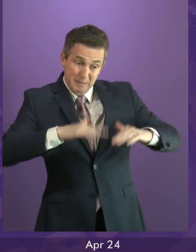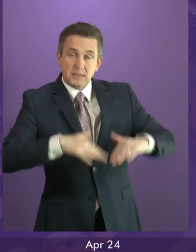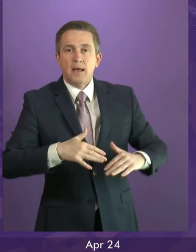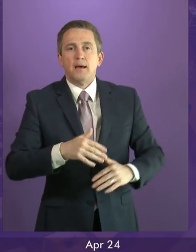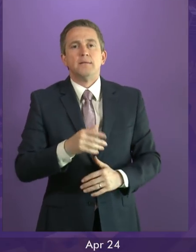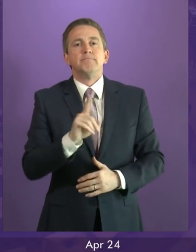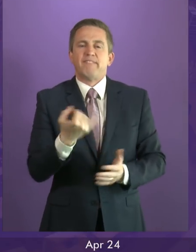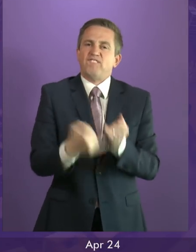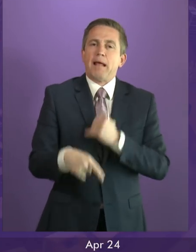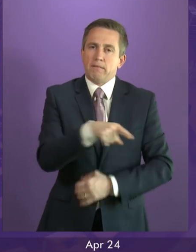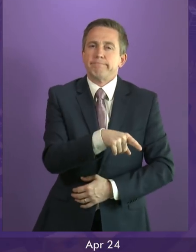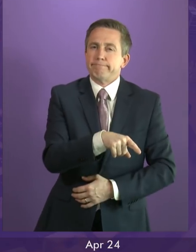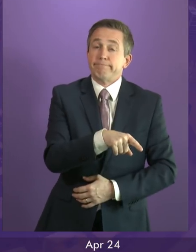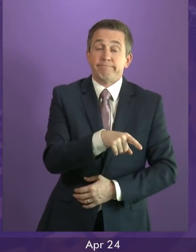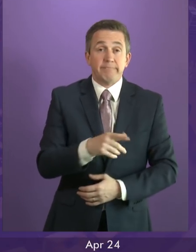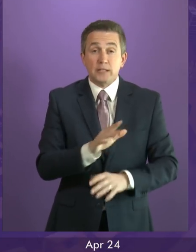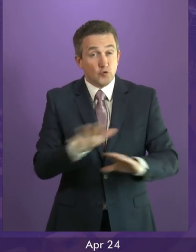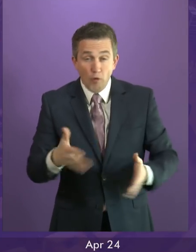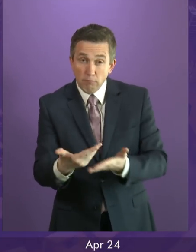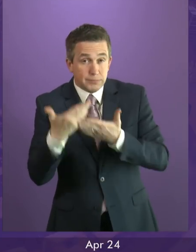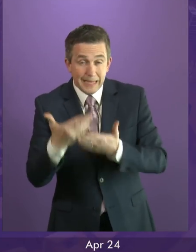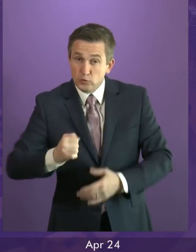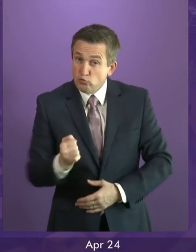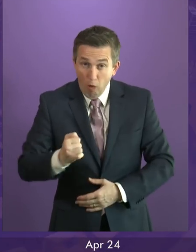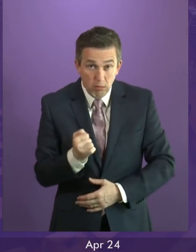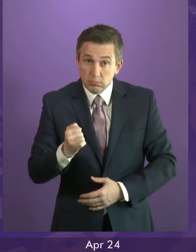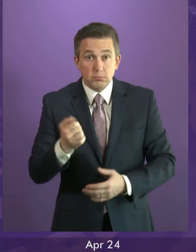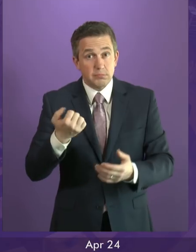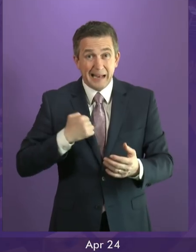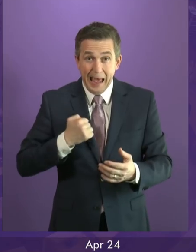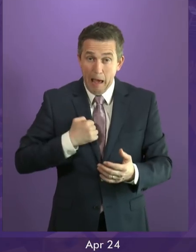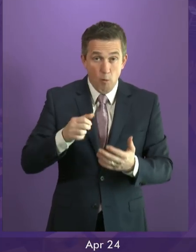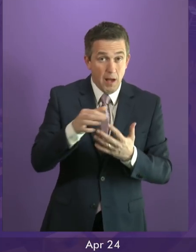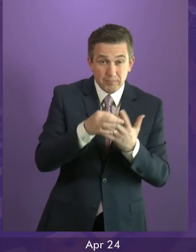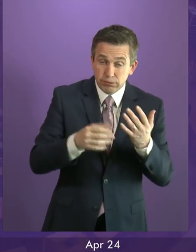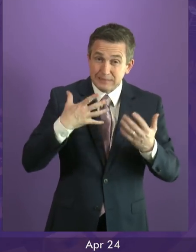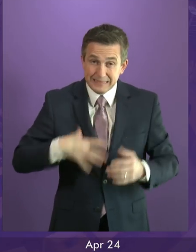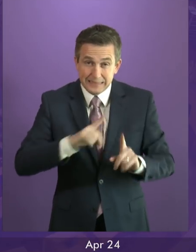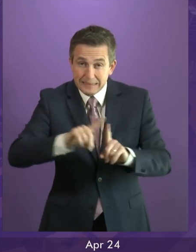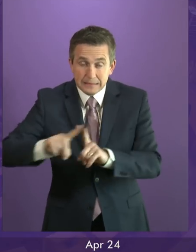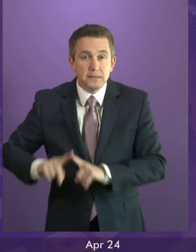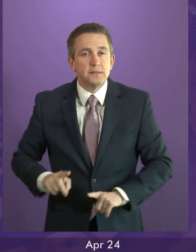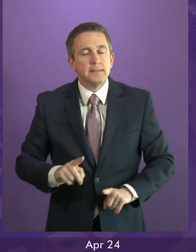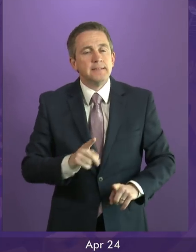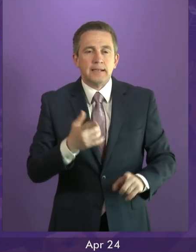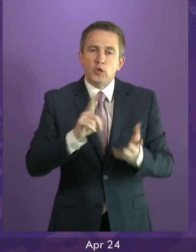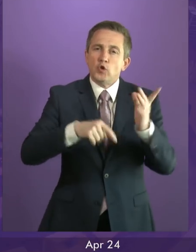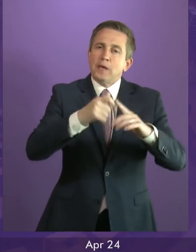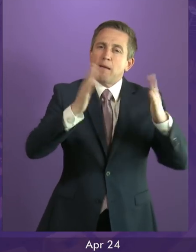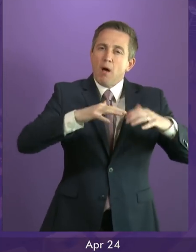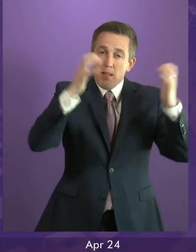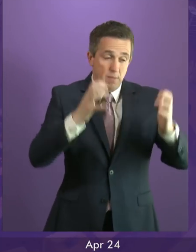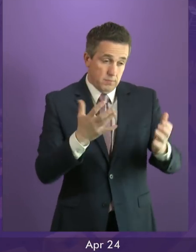has failed to protect Scotland's interests, it has failed to reach consensus and it has degenerated into